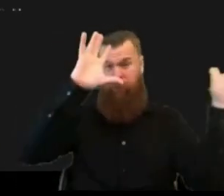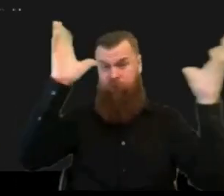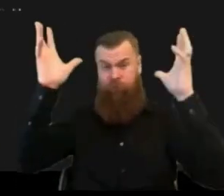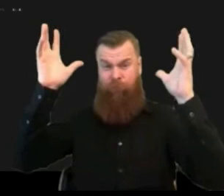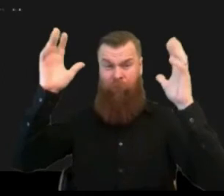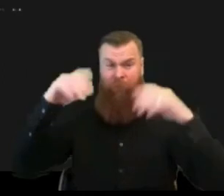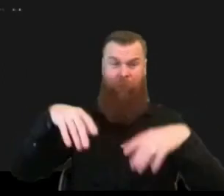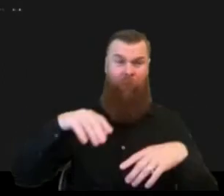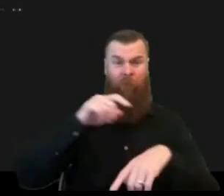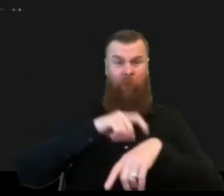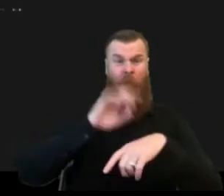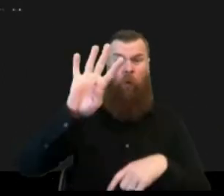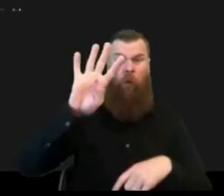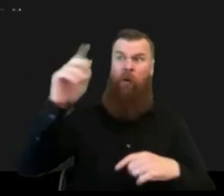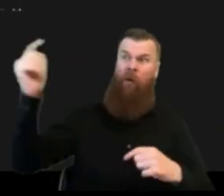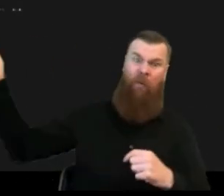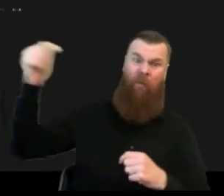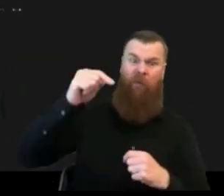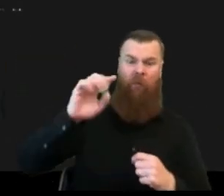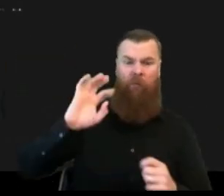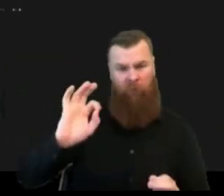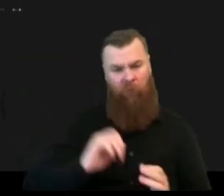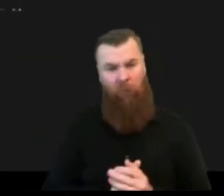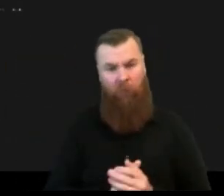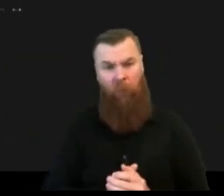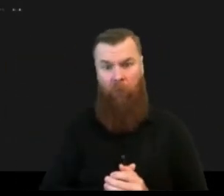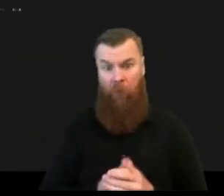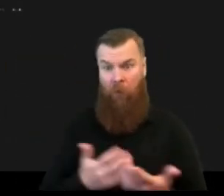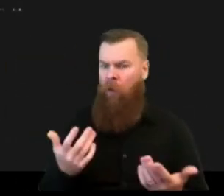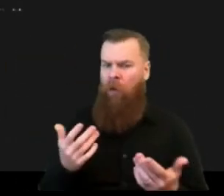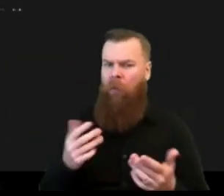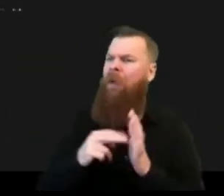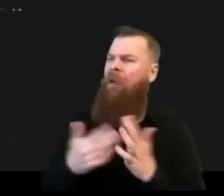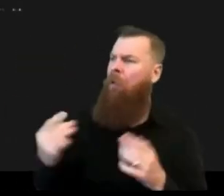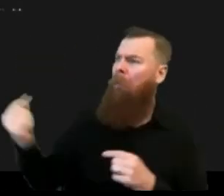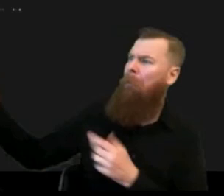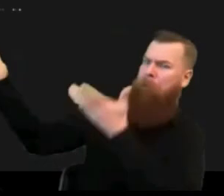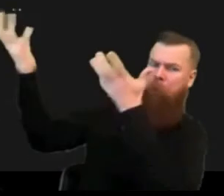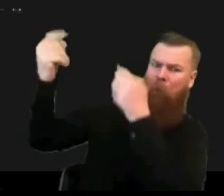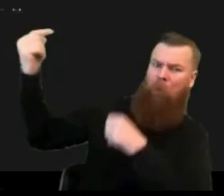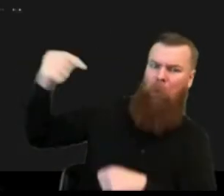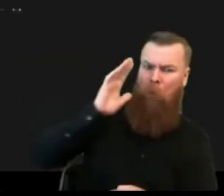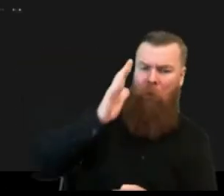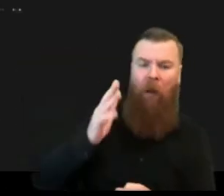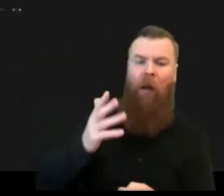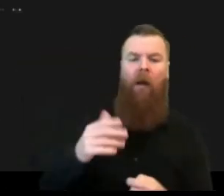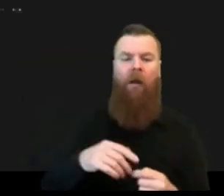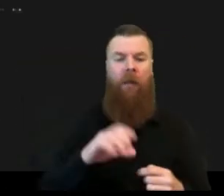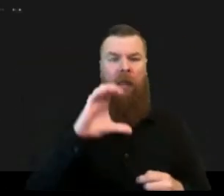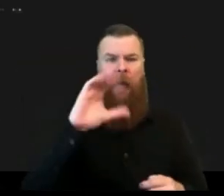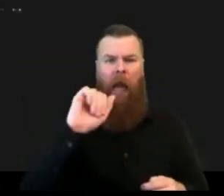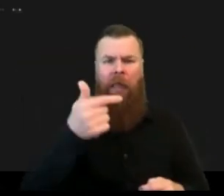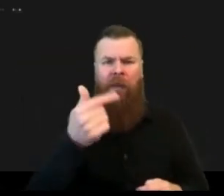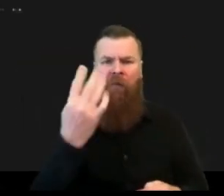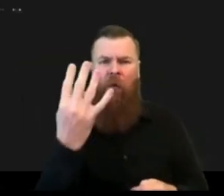models that say uh 200 000 people um pretend live in the in the in potential impact